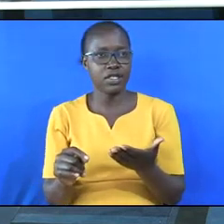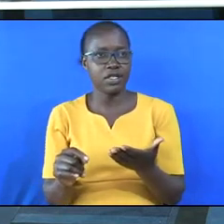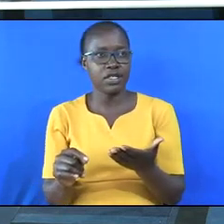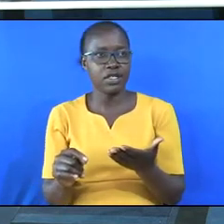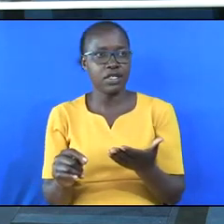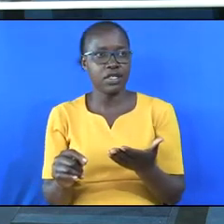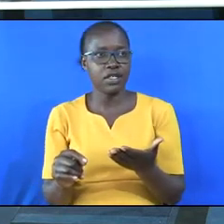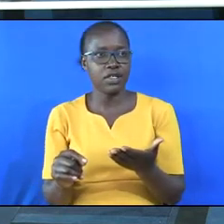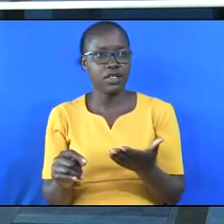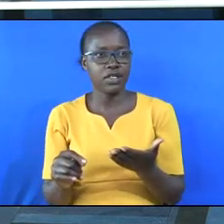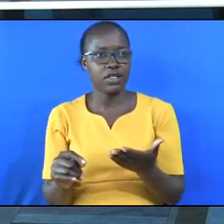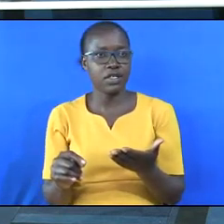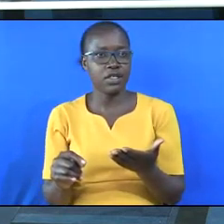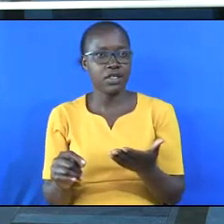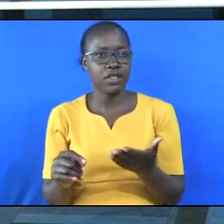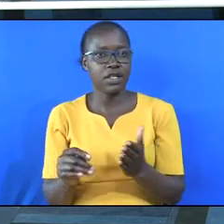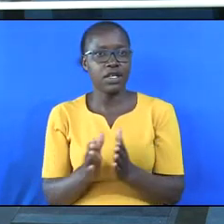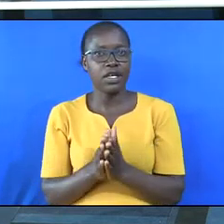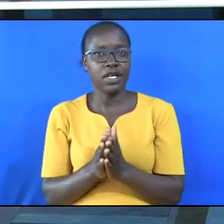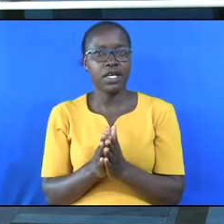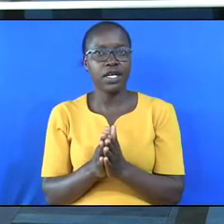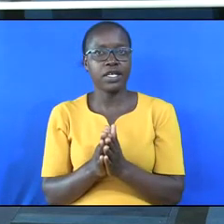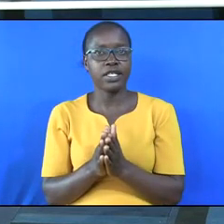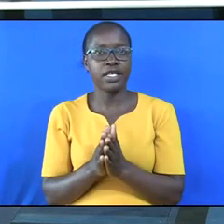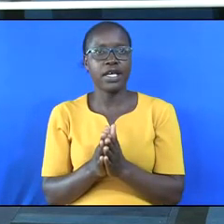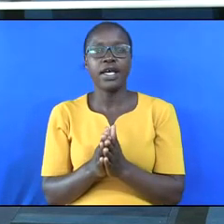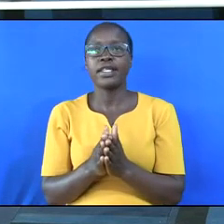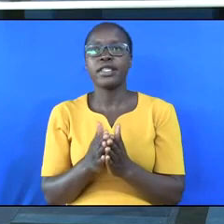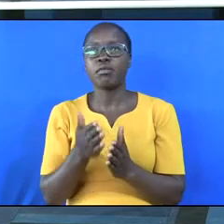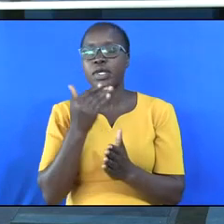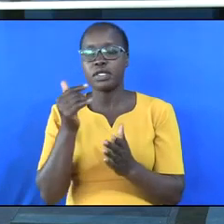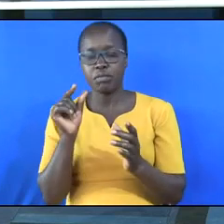And Elijah is my all-time favorite prophet.